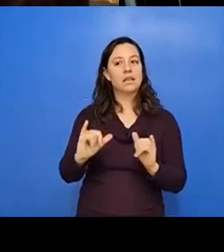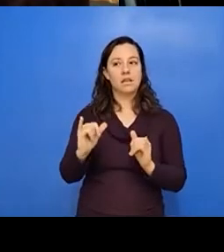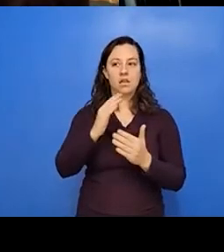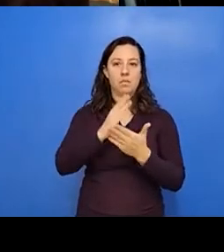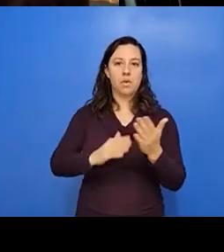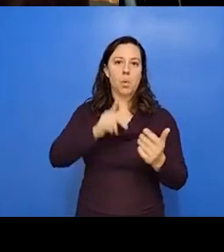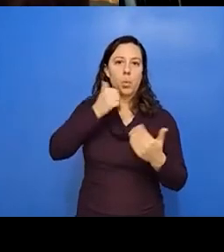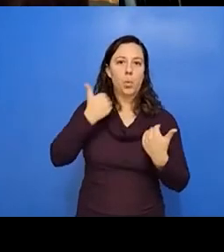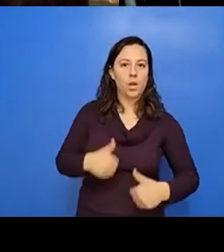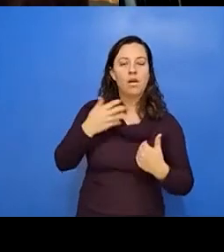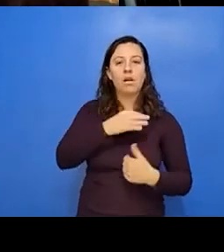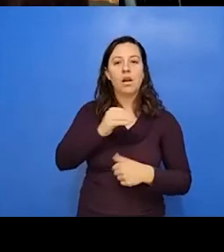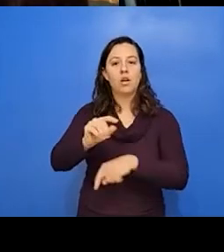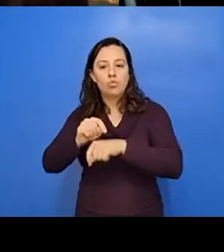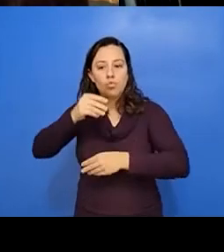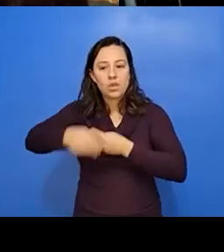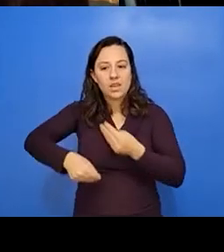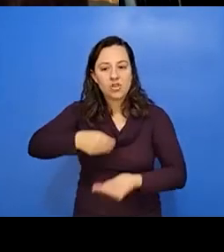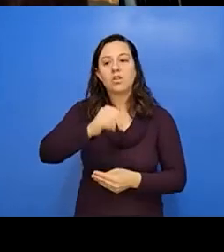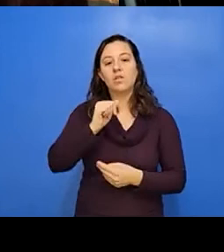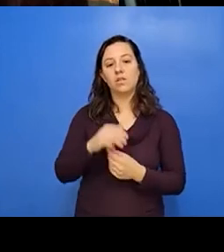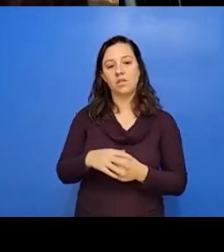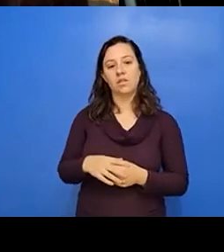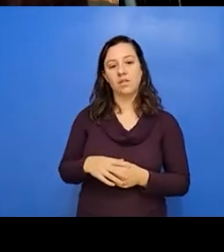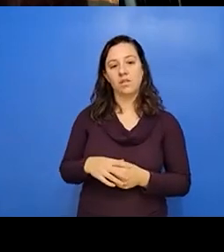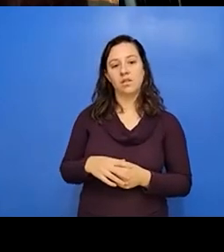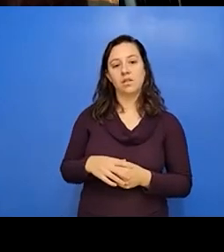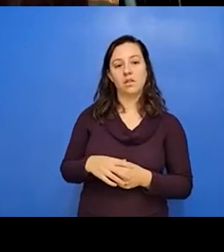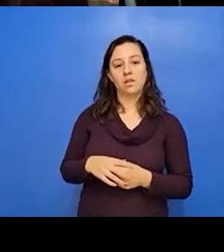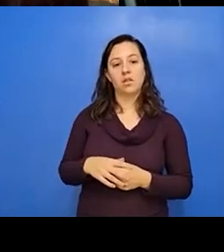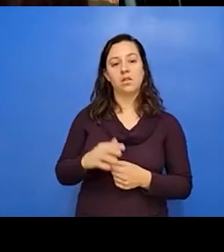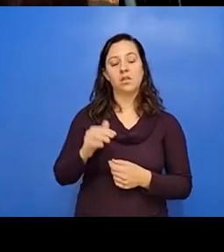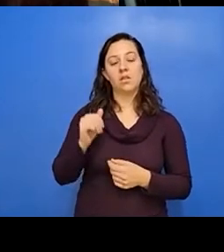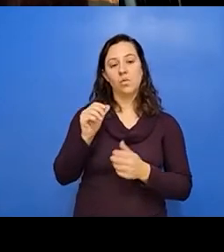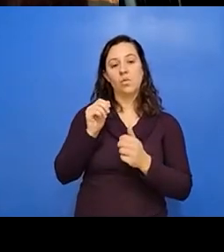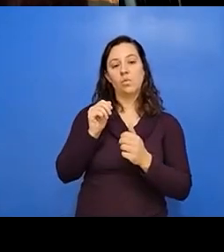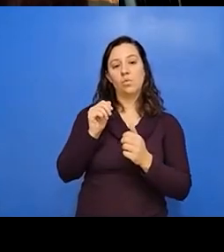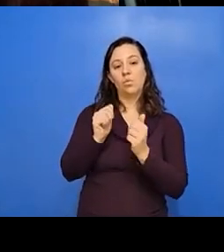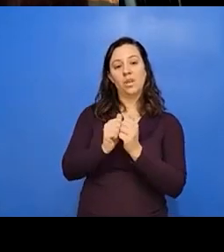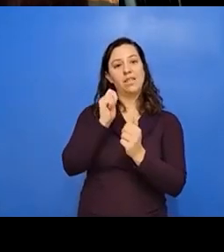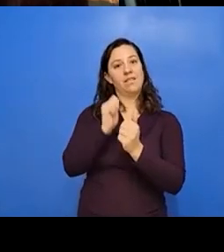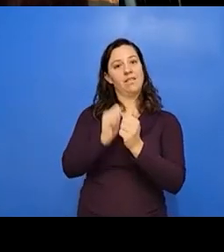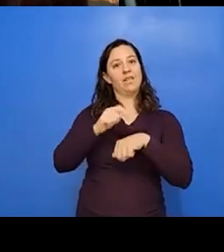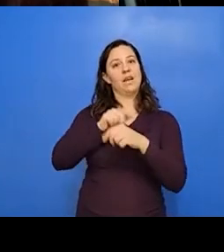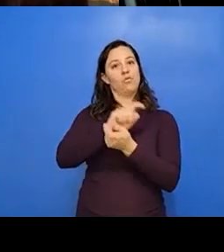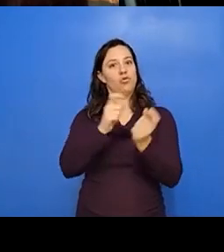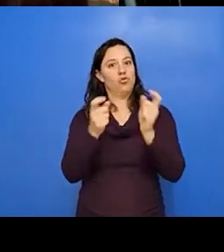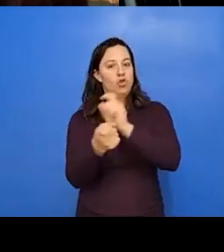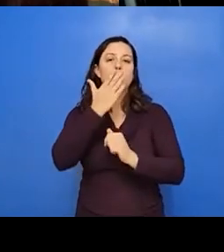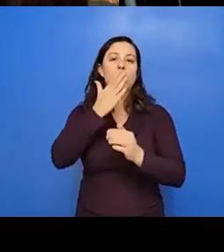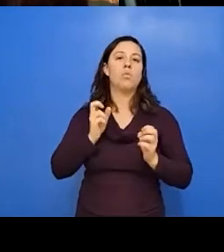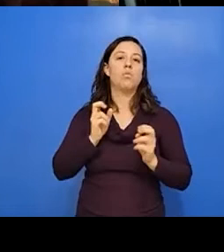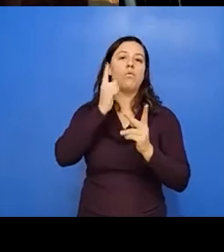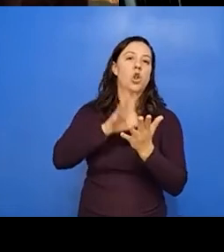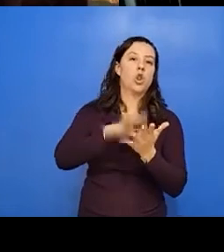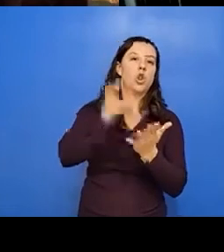So with every, um, uh, you know, episode of change comes this good opportunity of learning. So there's this, this